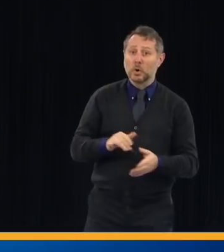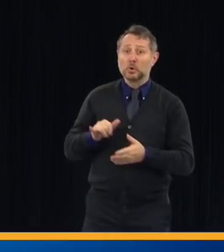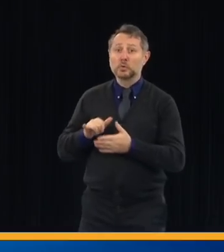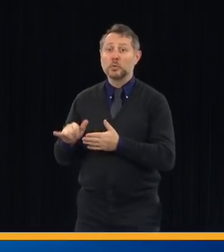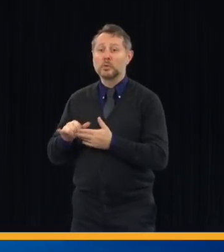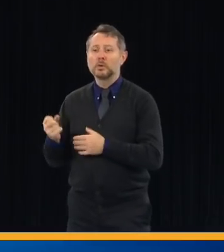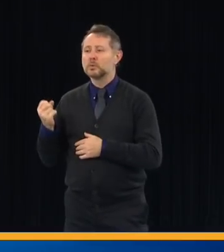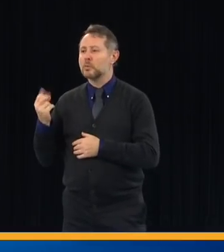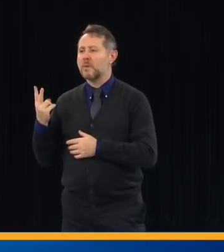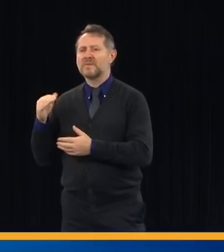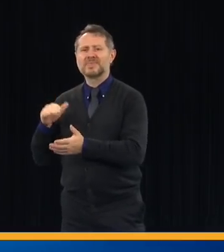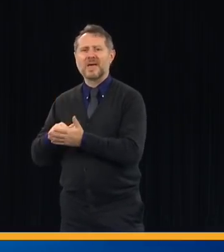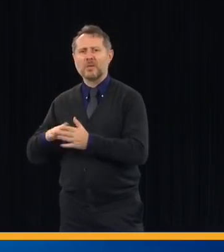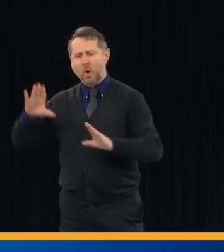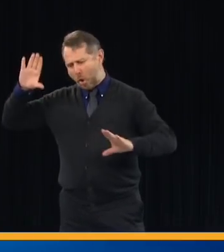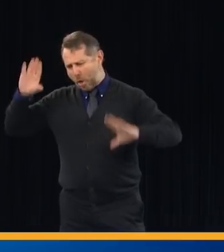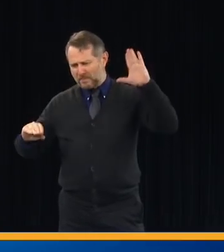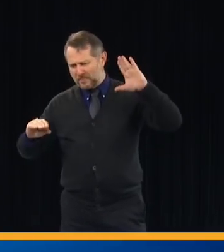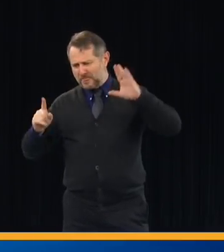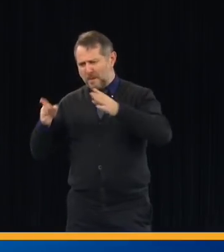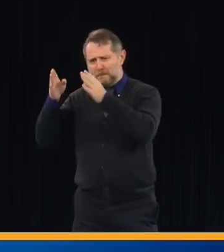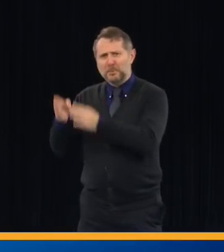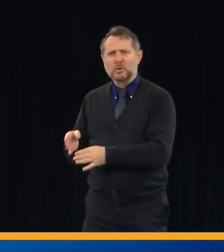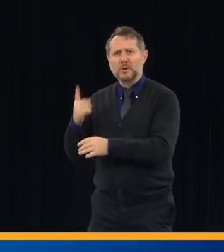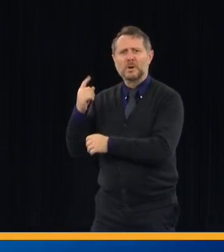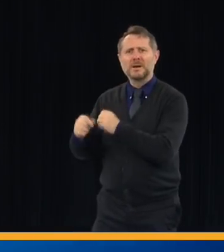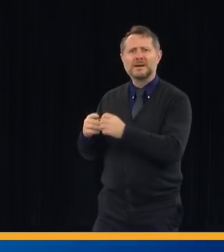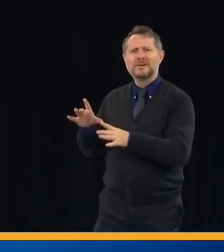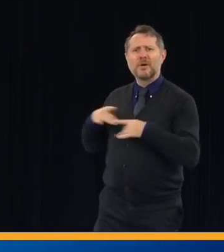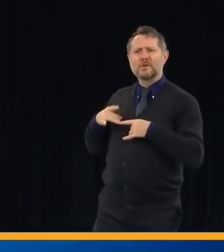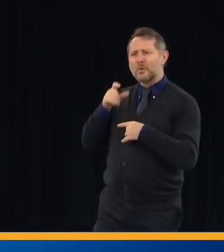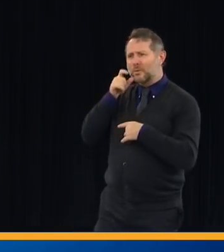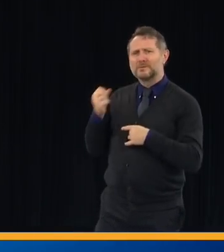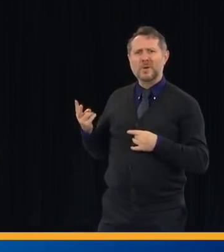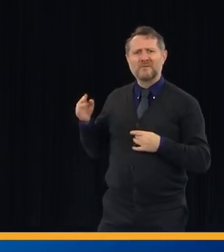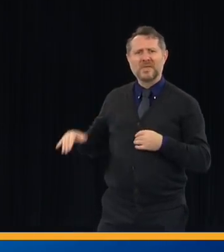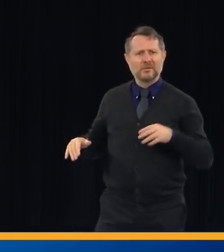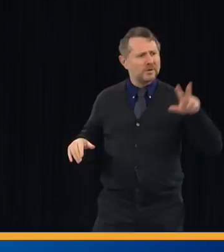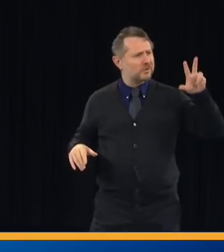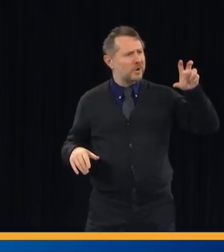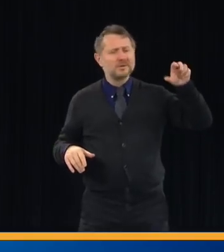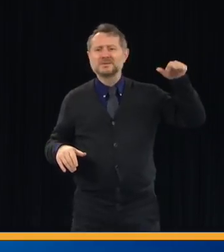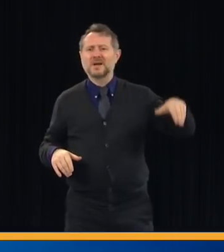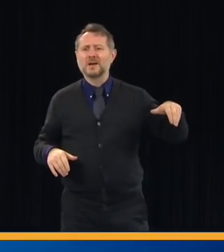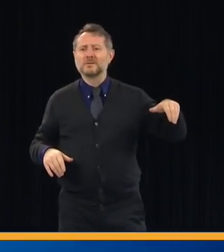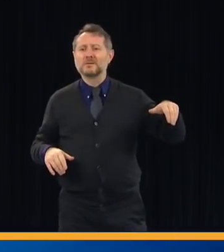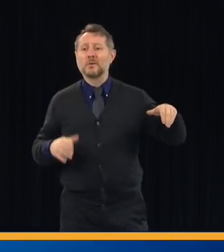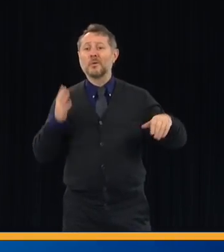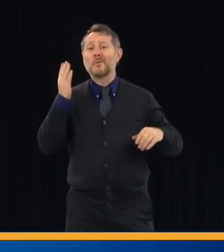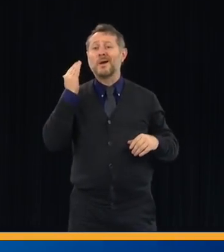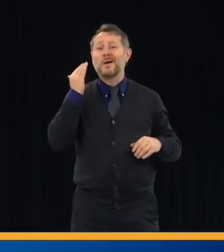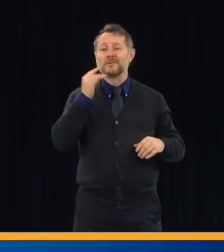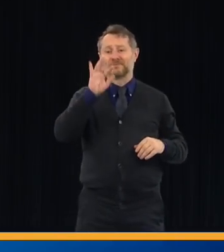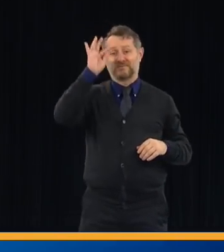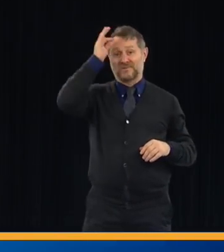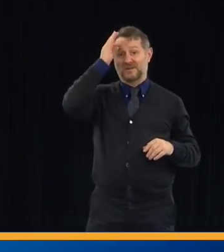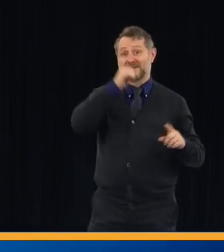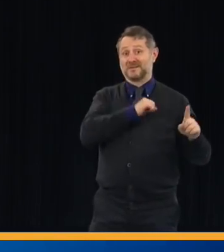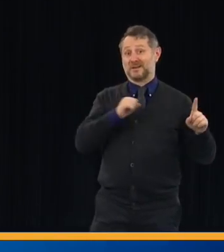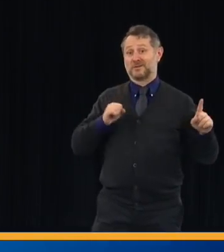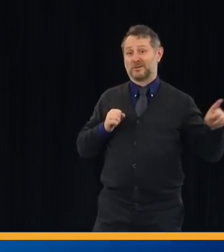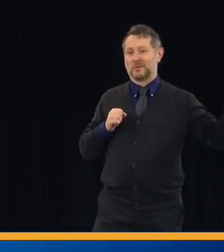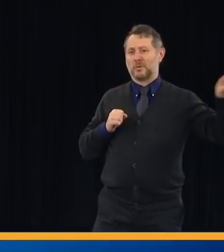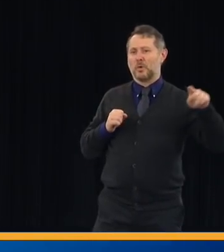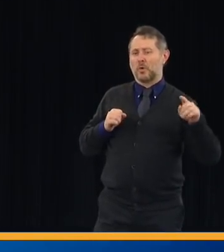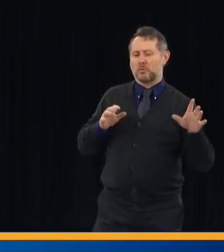It can be because in the Senate, it became a game of political pork, and I want